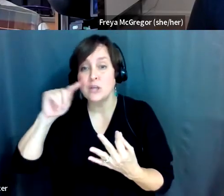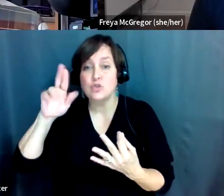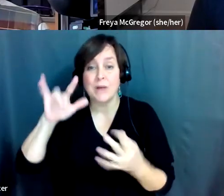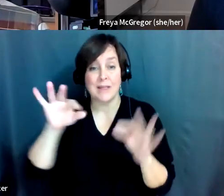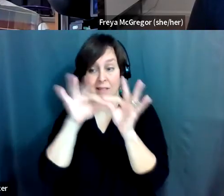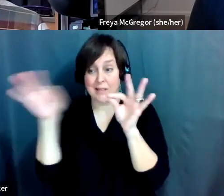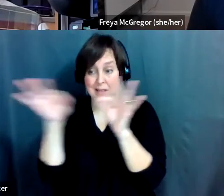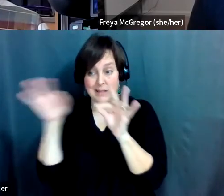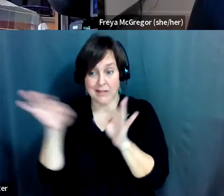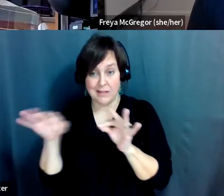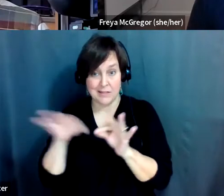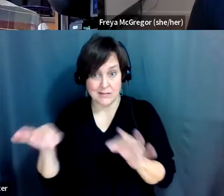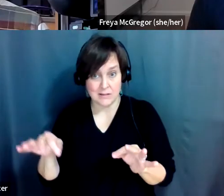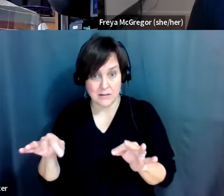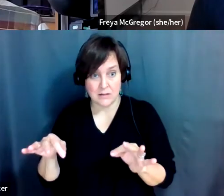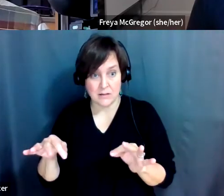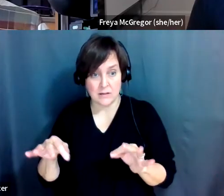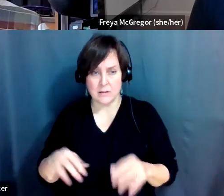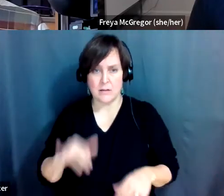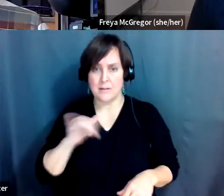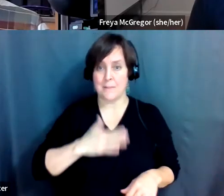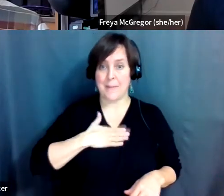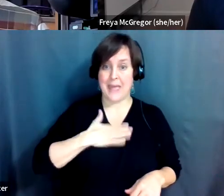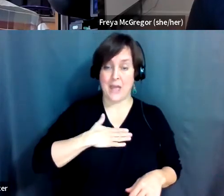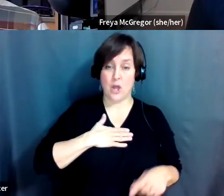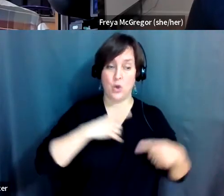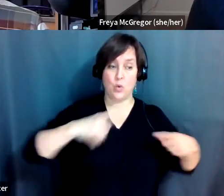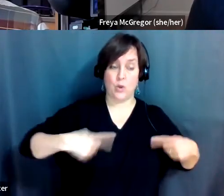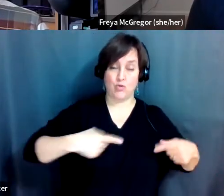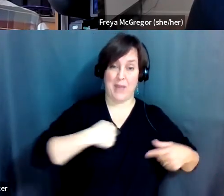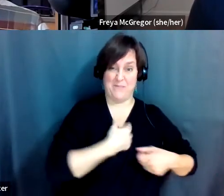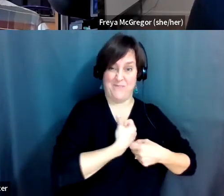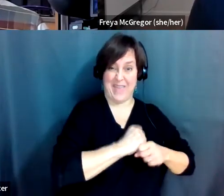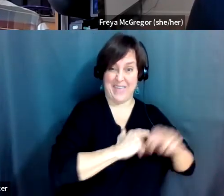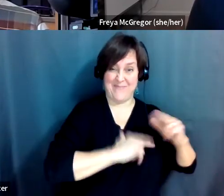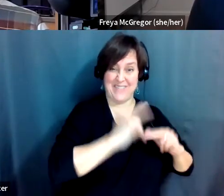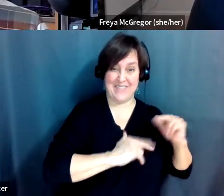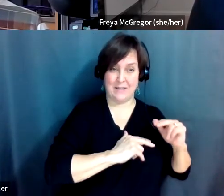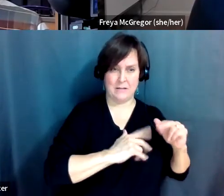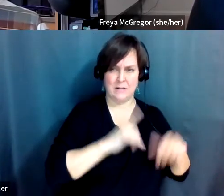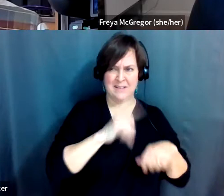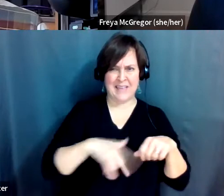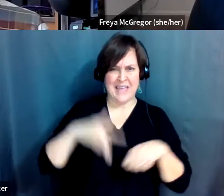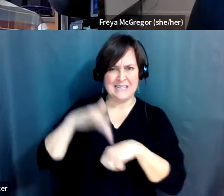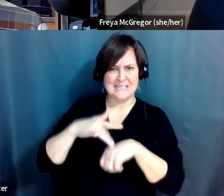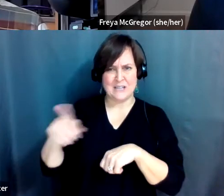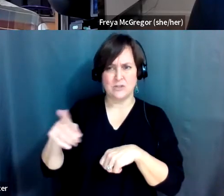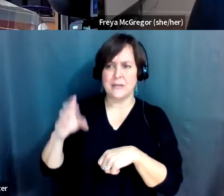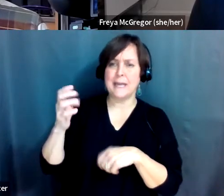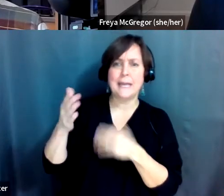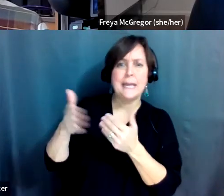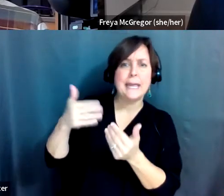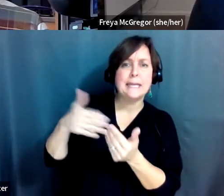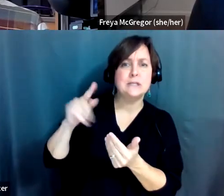wheelchair that I made wouldn't go on 90% of what was labeled as easy trails.